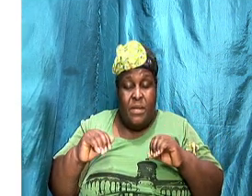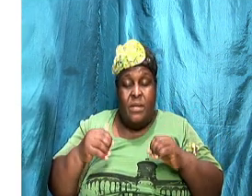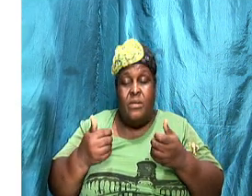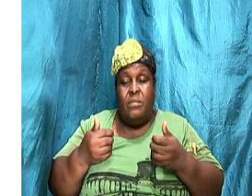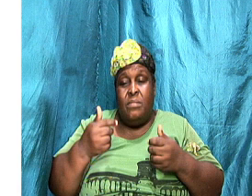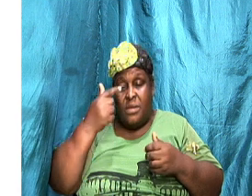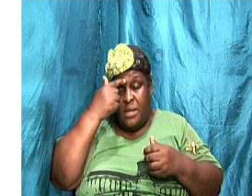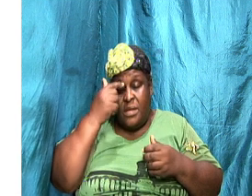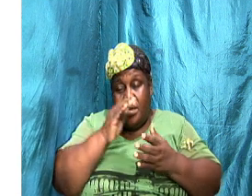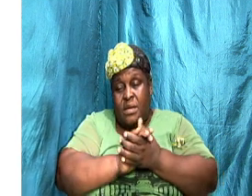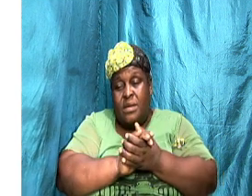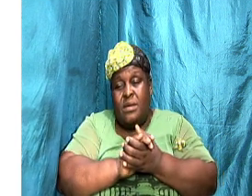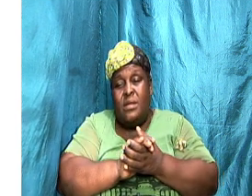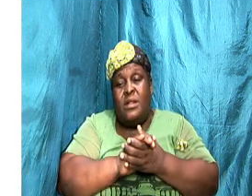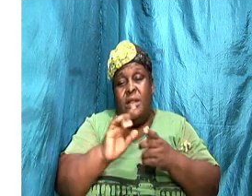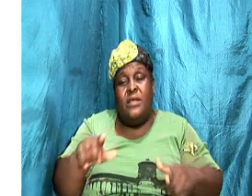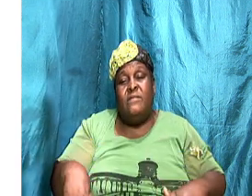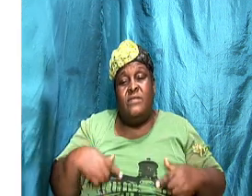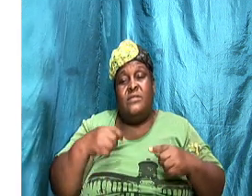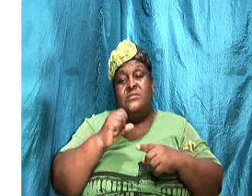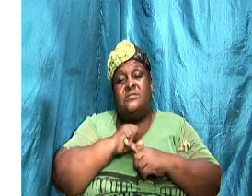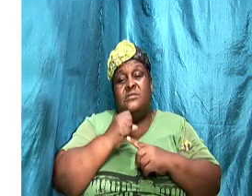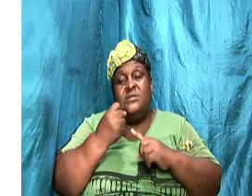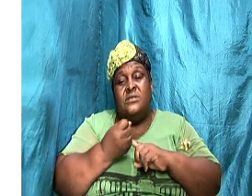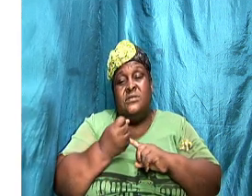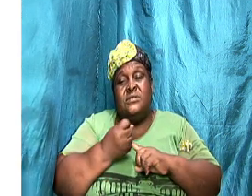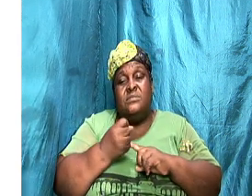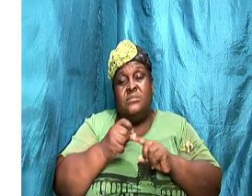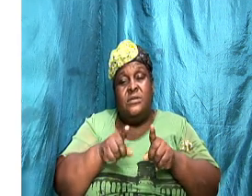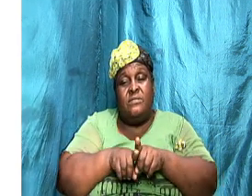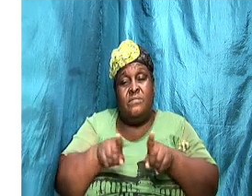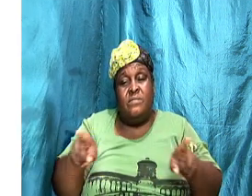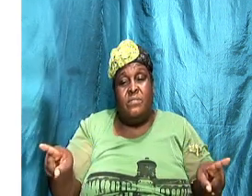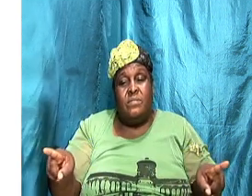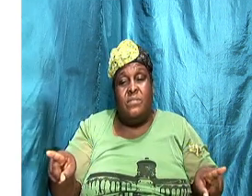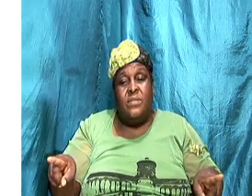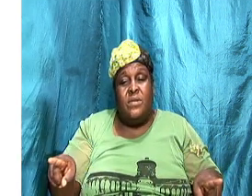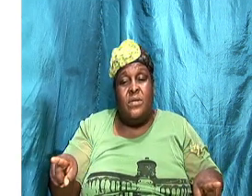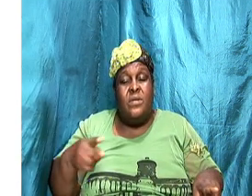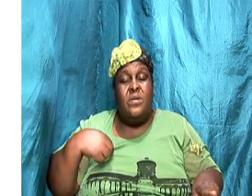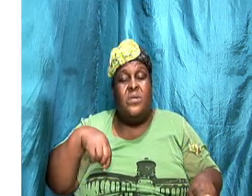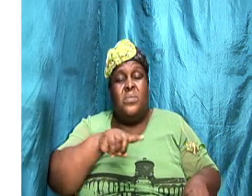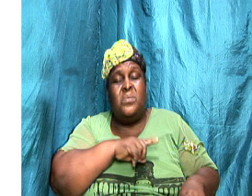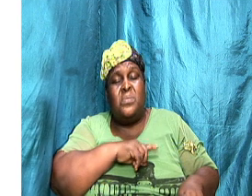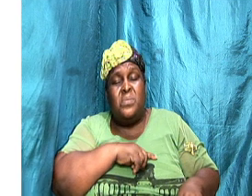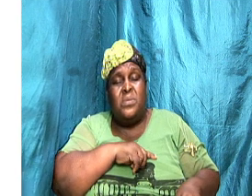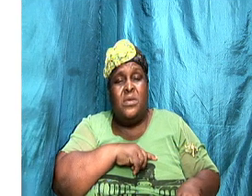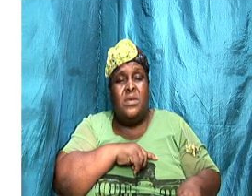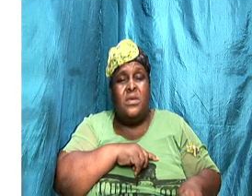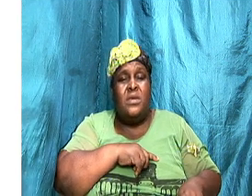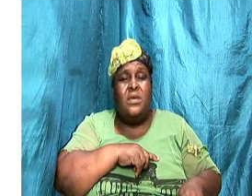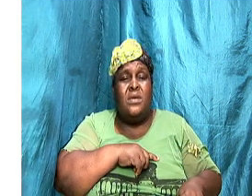we deal with disagreements differently